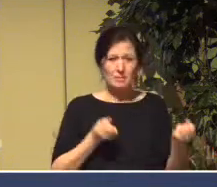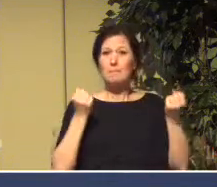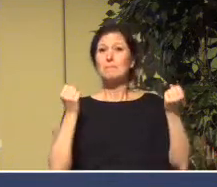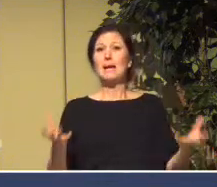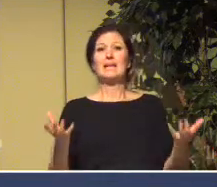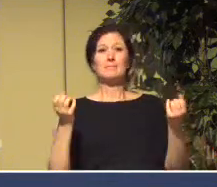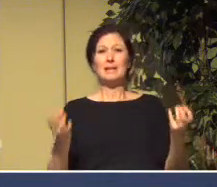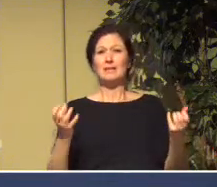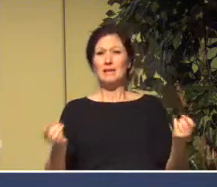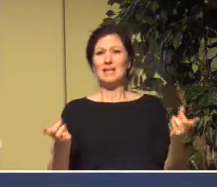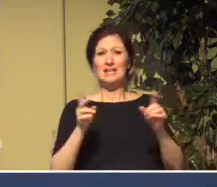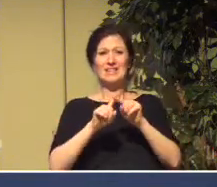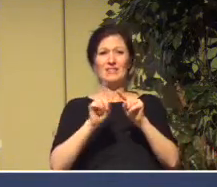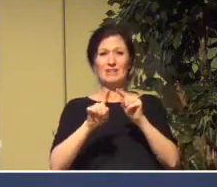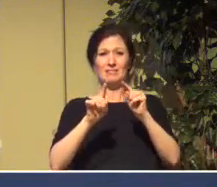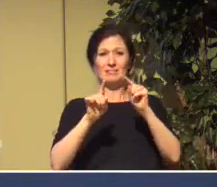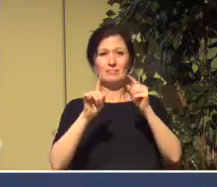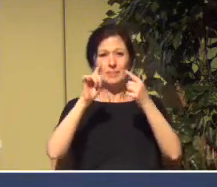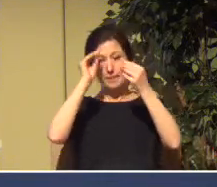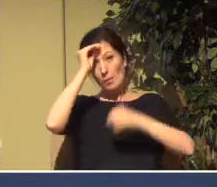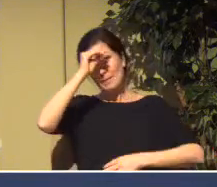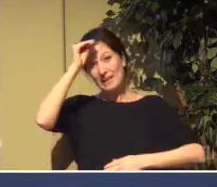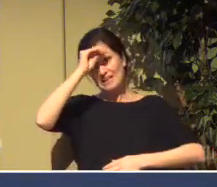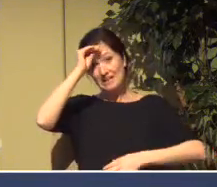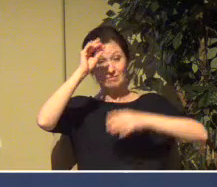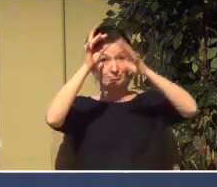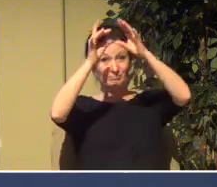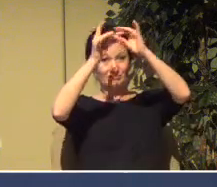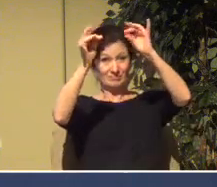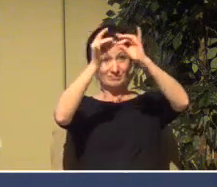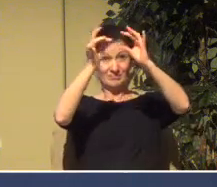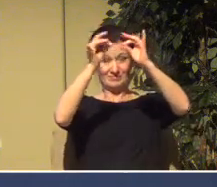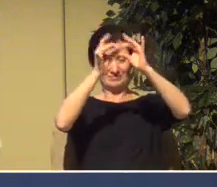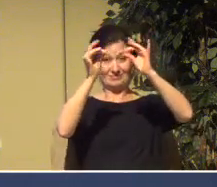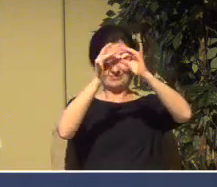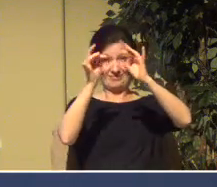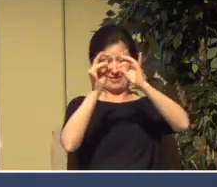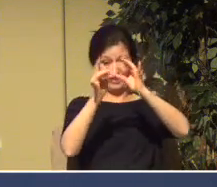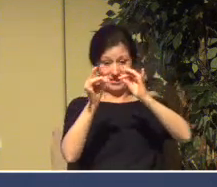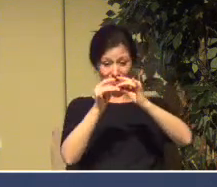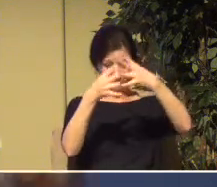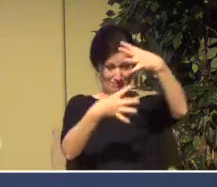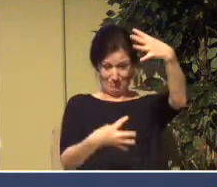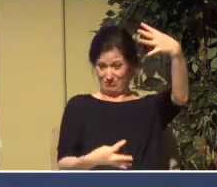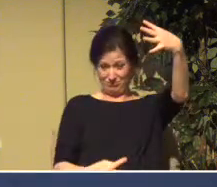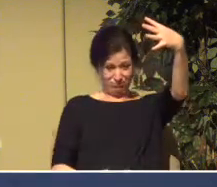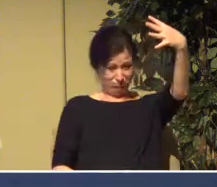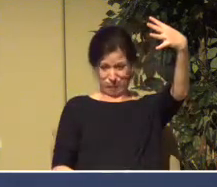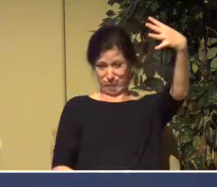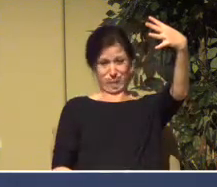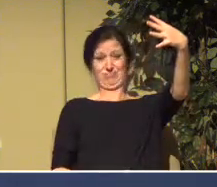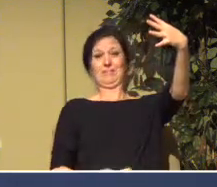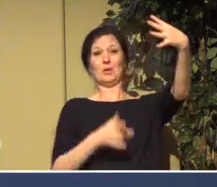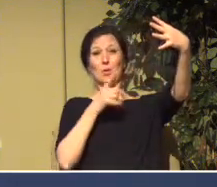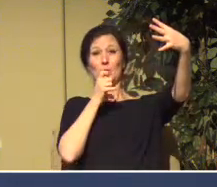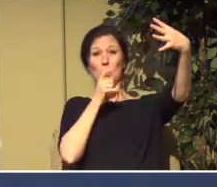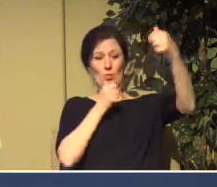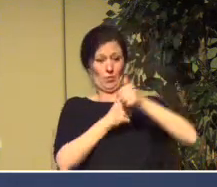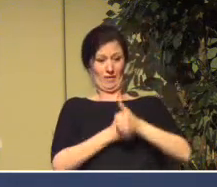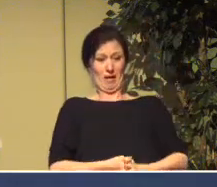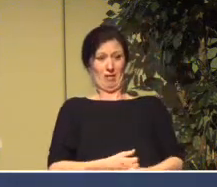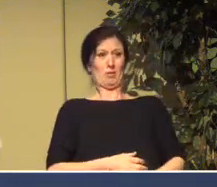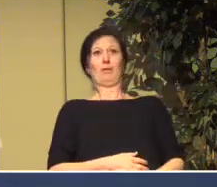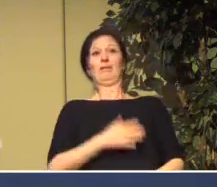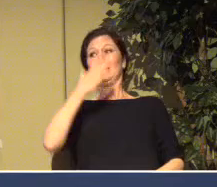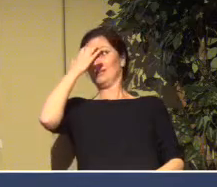that are on the Internet. All kinds of voices. Who do you listen to? It can be